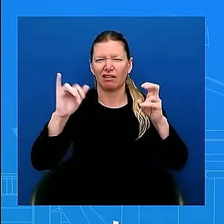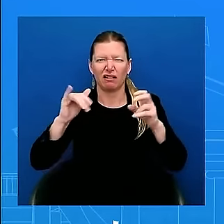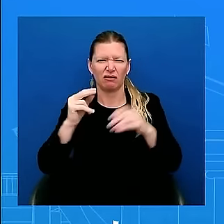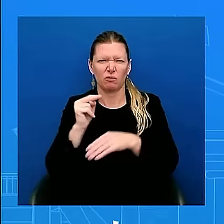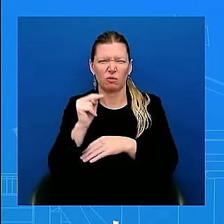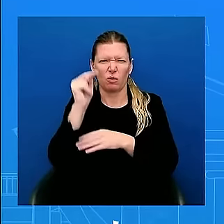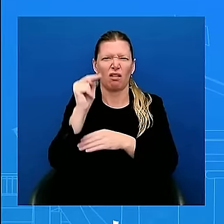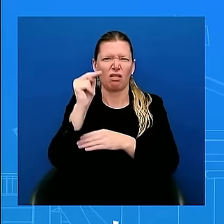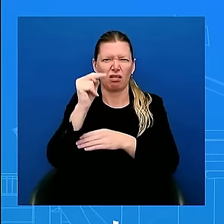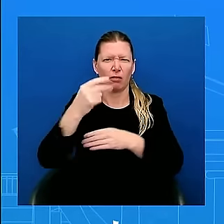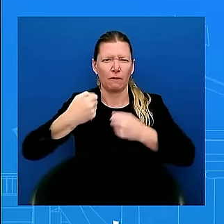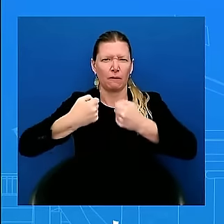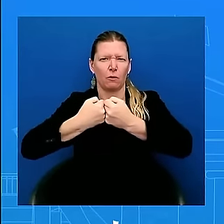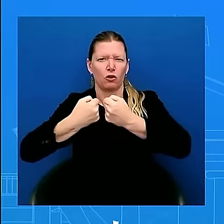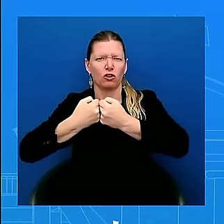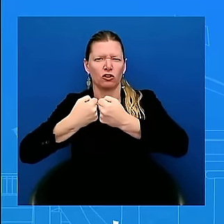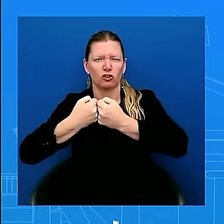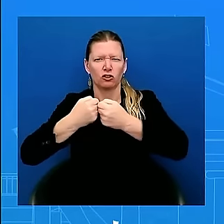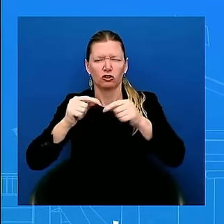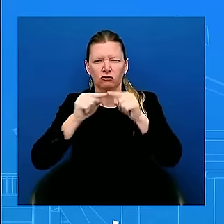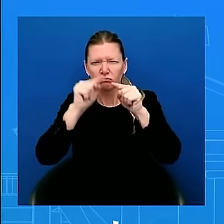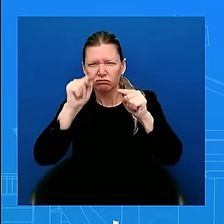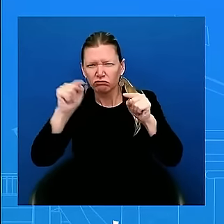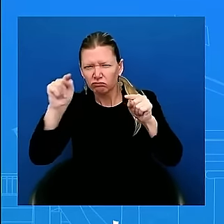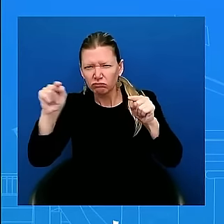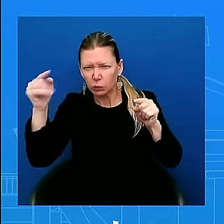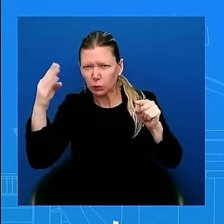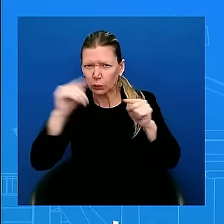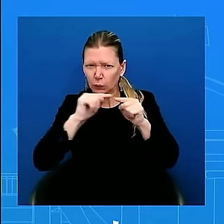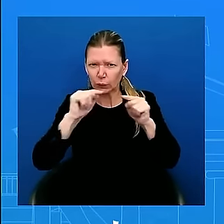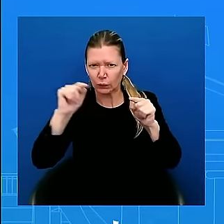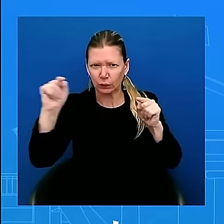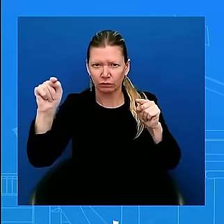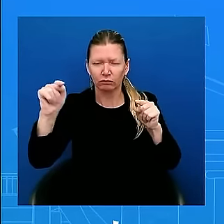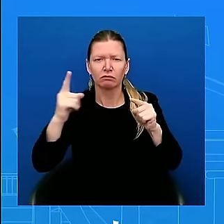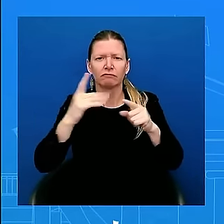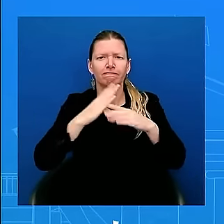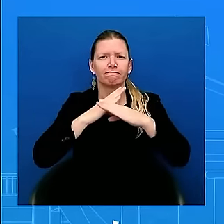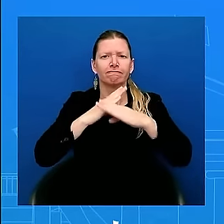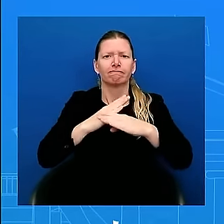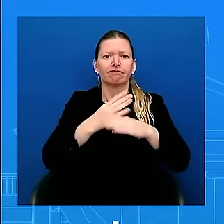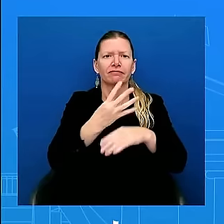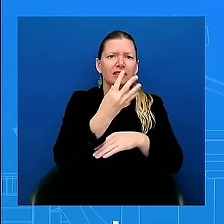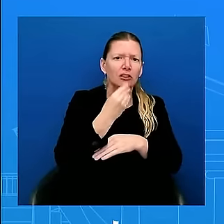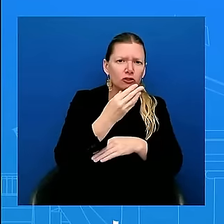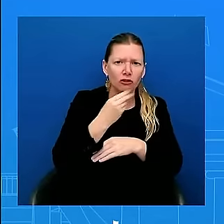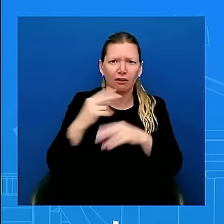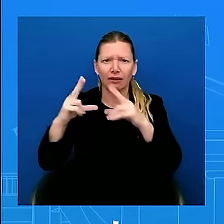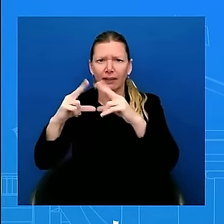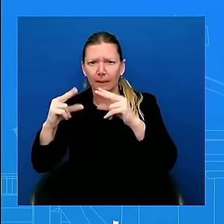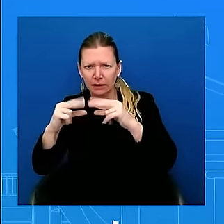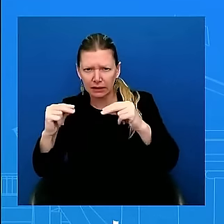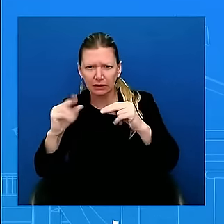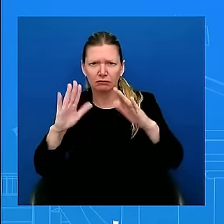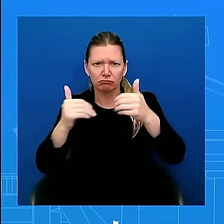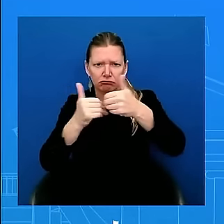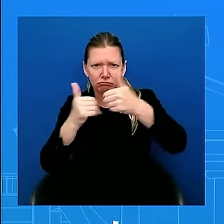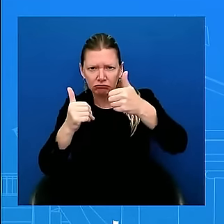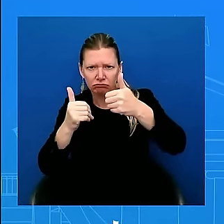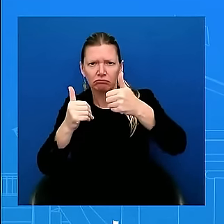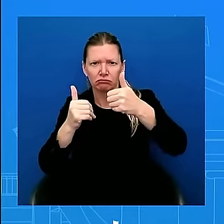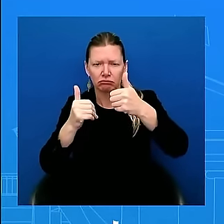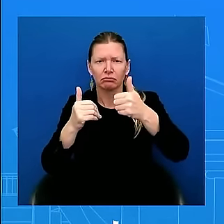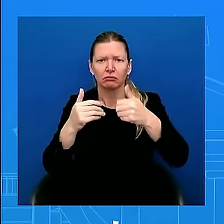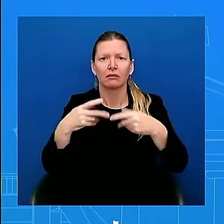make sure that we're providing opportunities for both Israeli and Lebanese citizens to return to their homes as well as, of course, the need, the critical need for